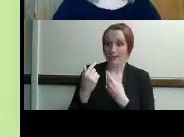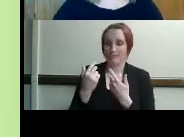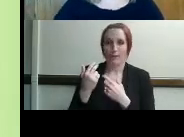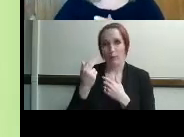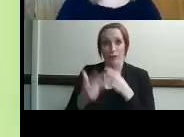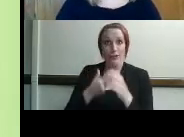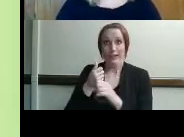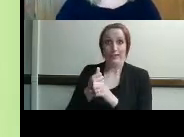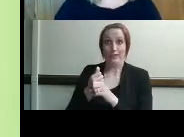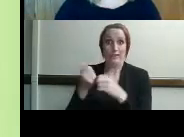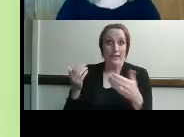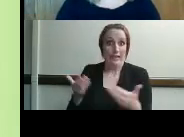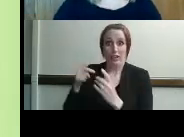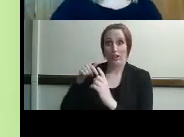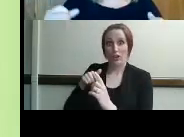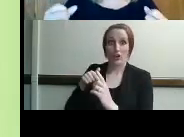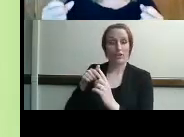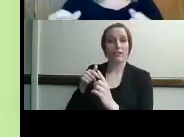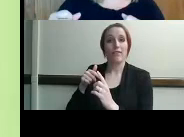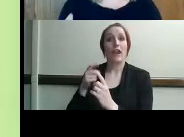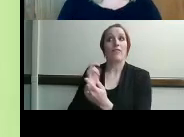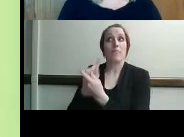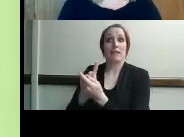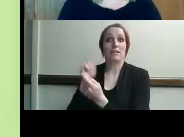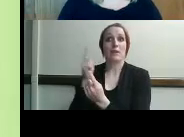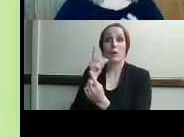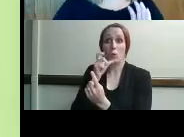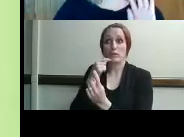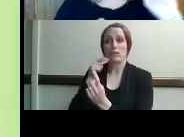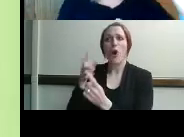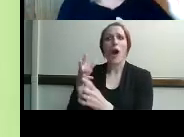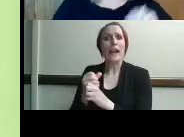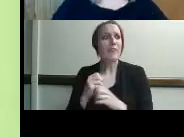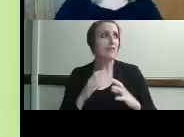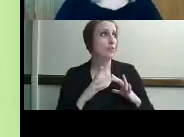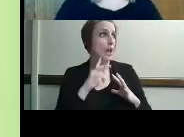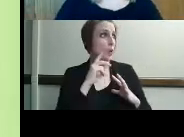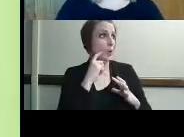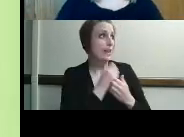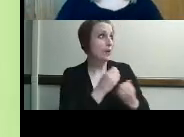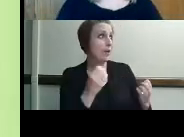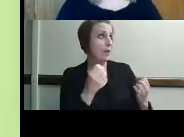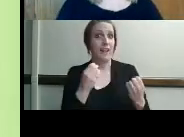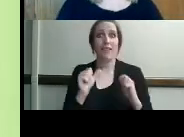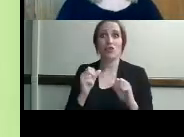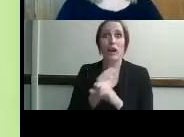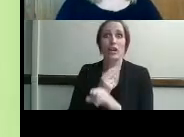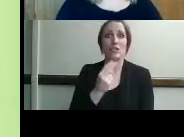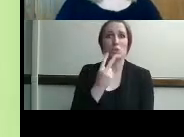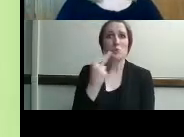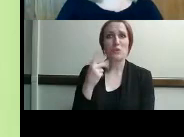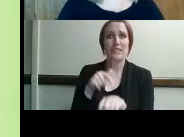are like hey i got this great piece of equipment they use it two or three times and it goes in the closet because they are